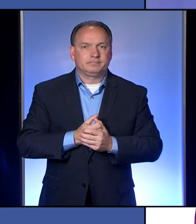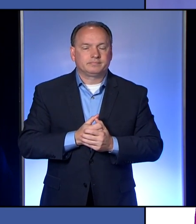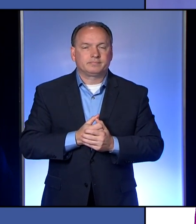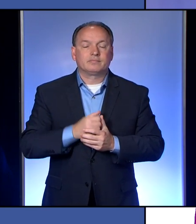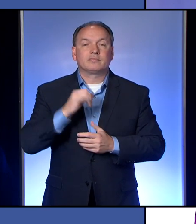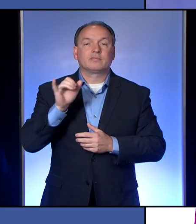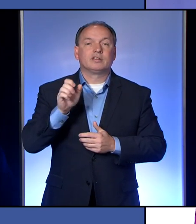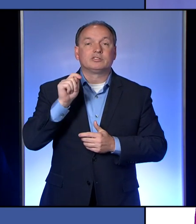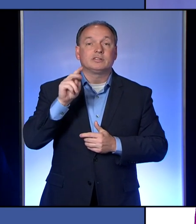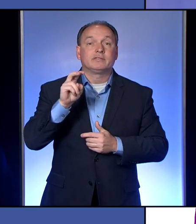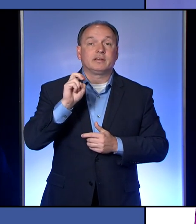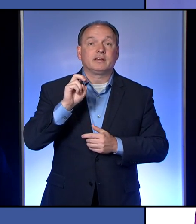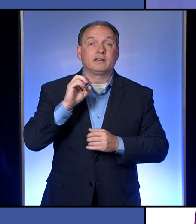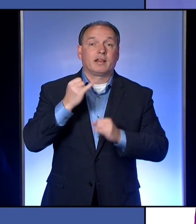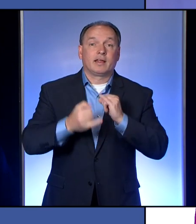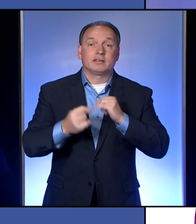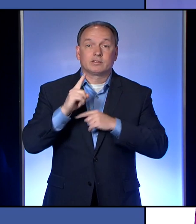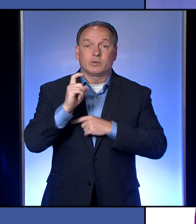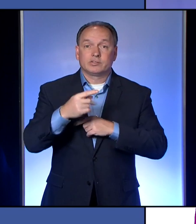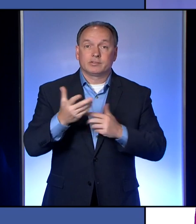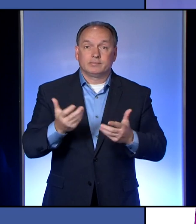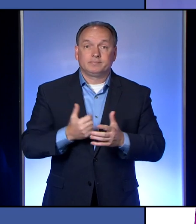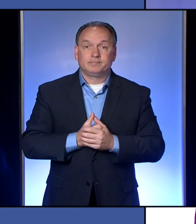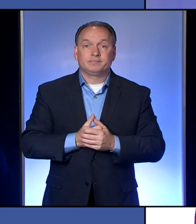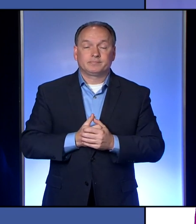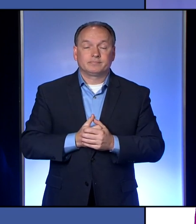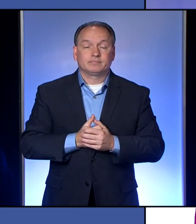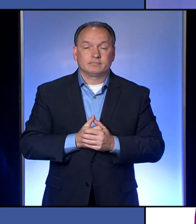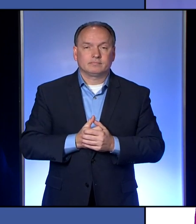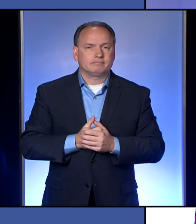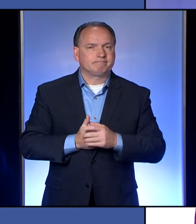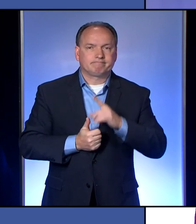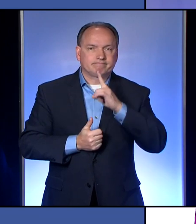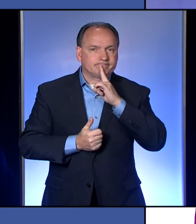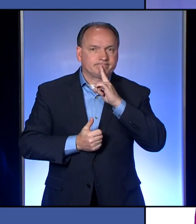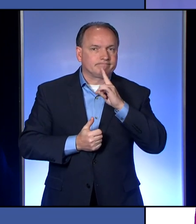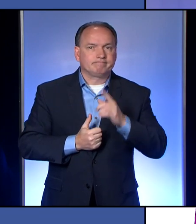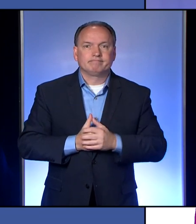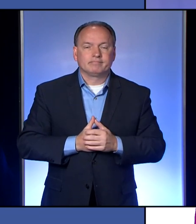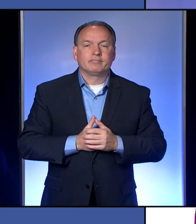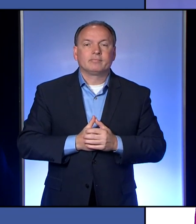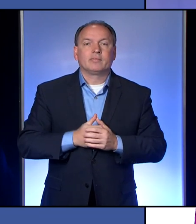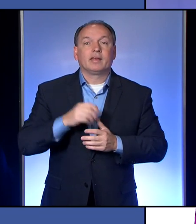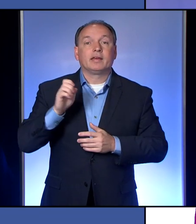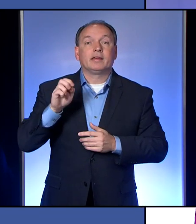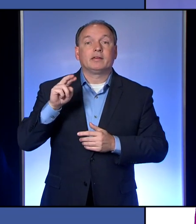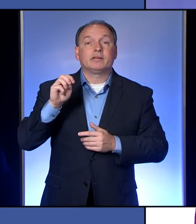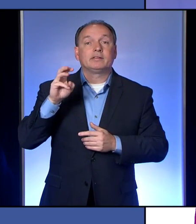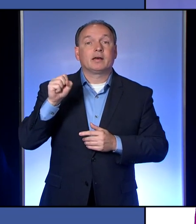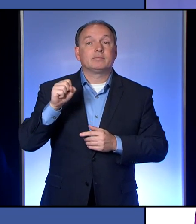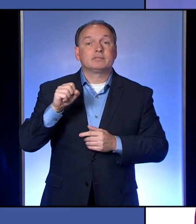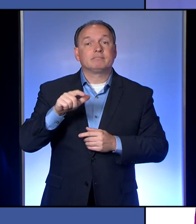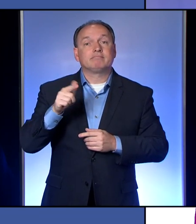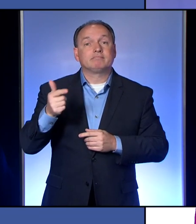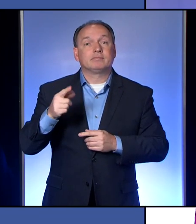Jet TV, you have any final question? I do not, thanks. Erie Times News.